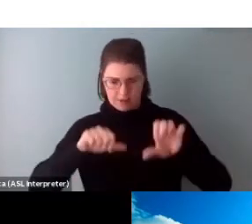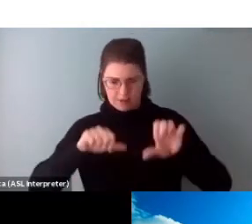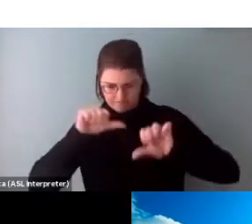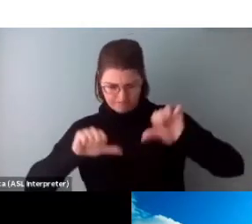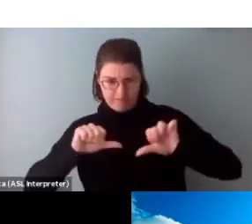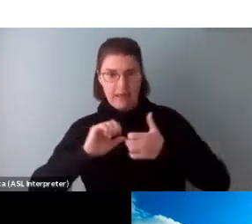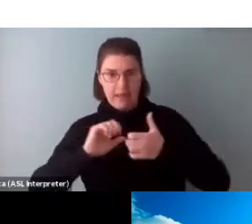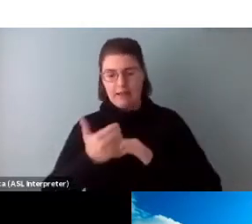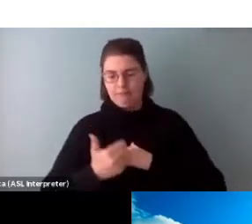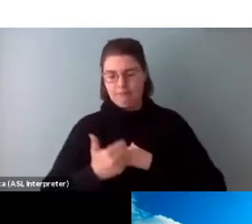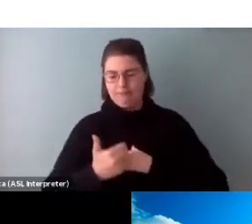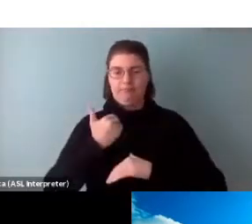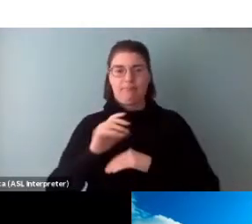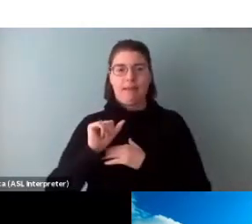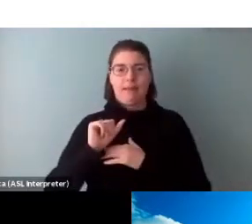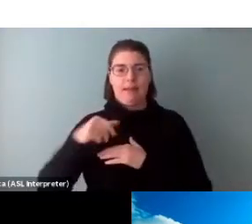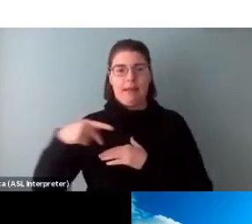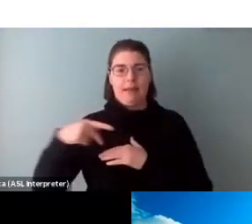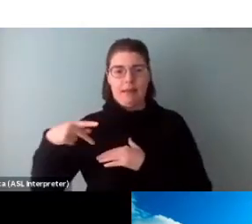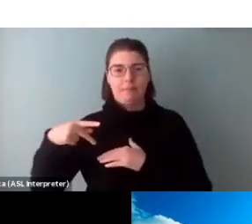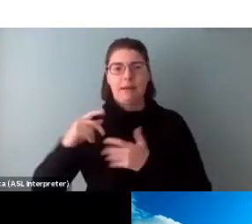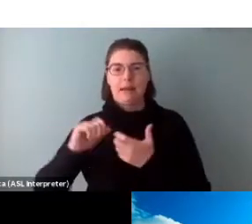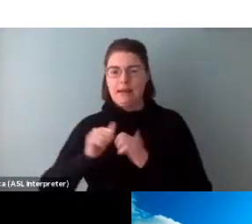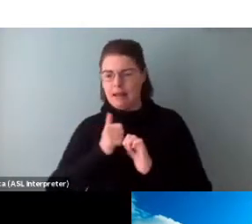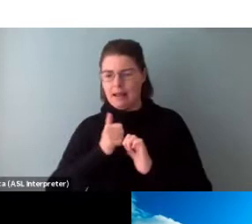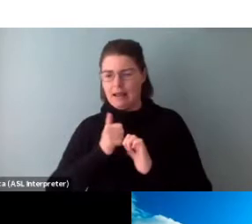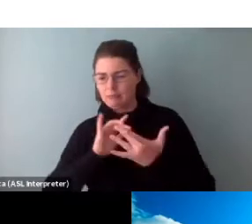an application, and who you can contact for help.